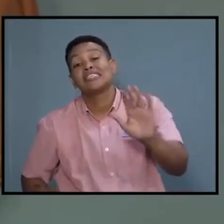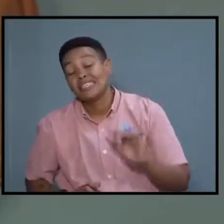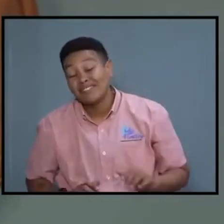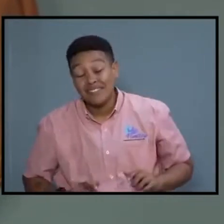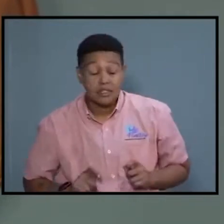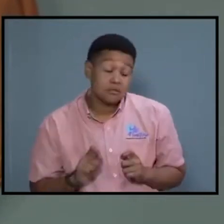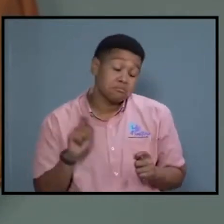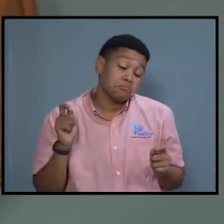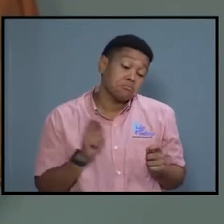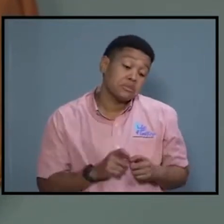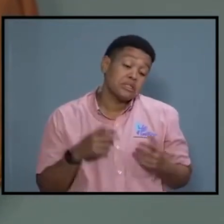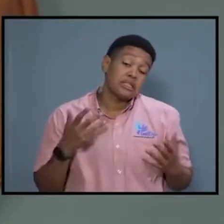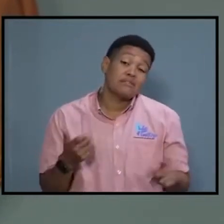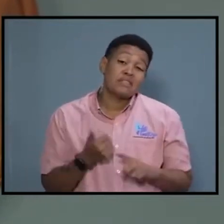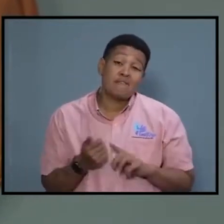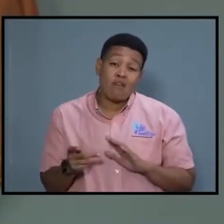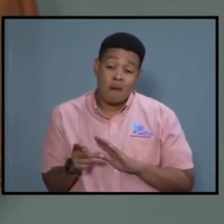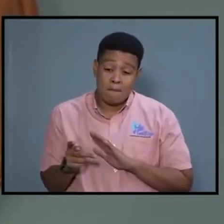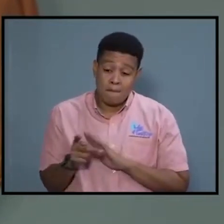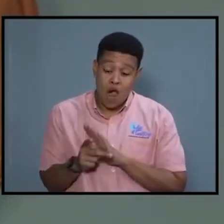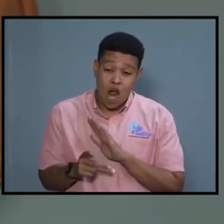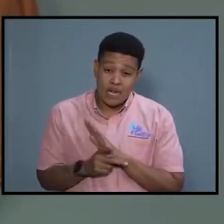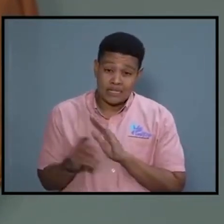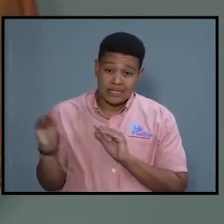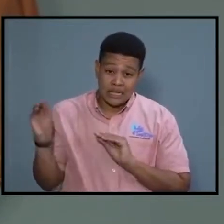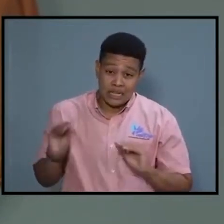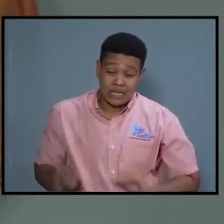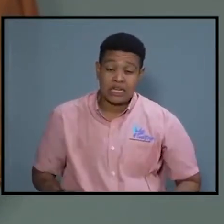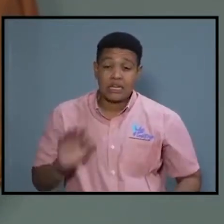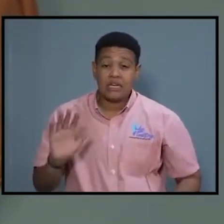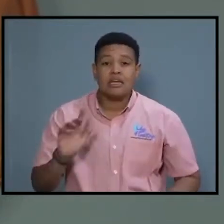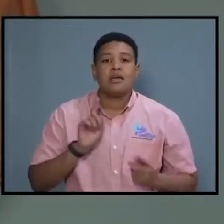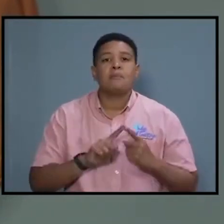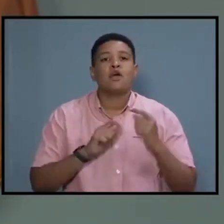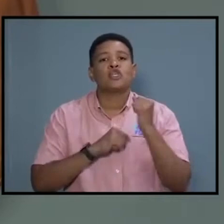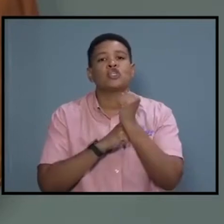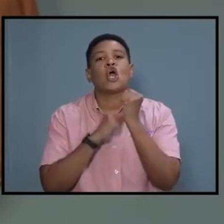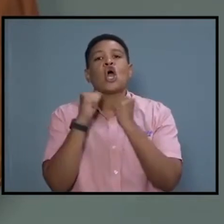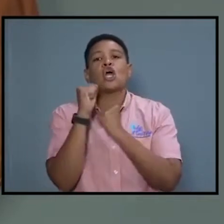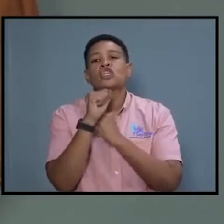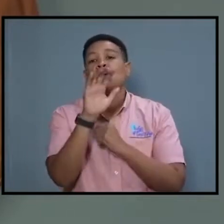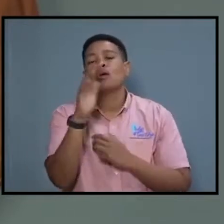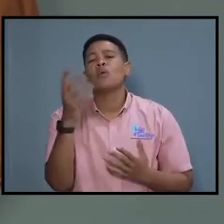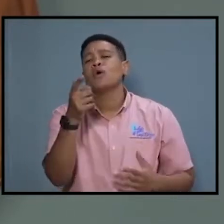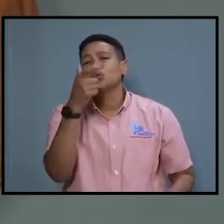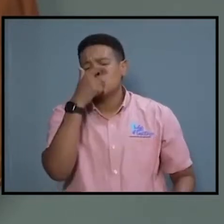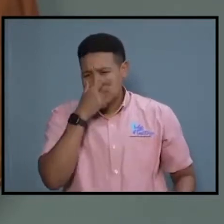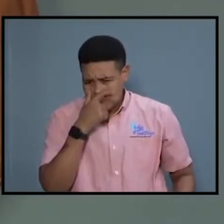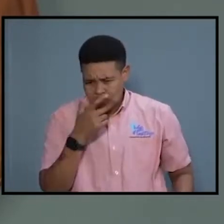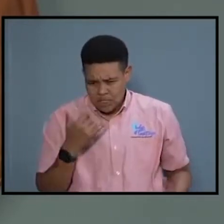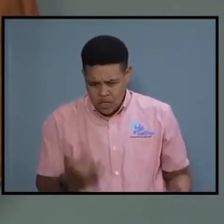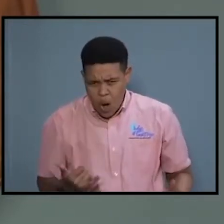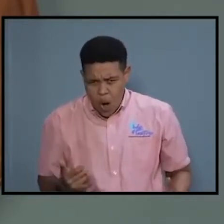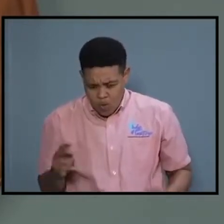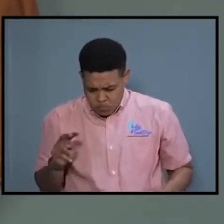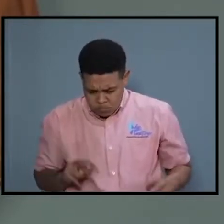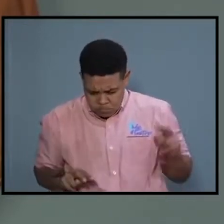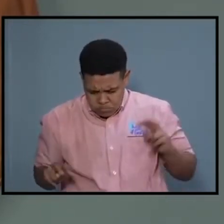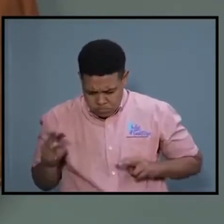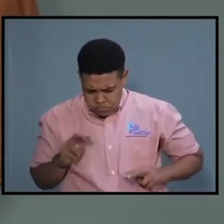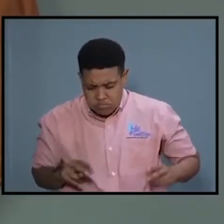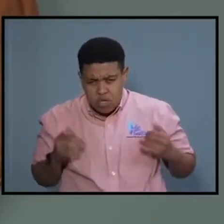particularly the policy, and the structural. What you are seeing before you now